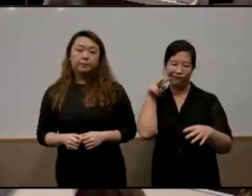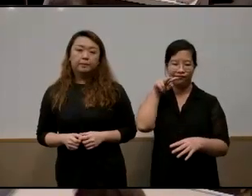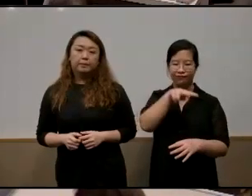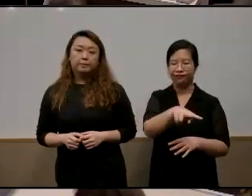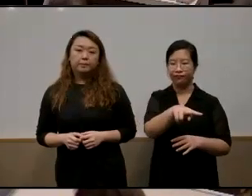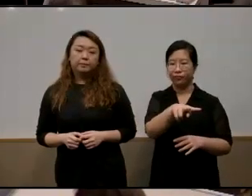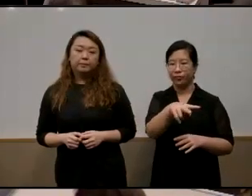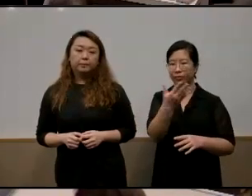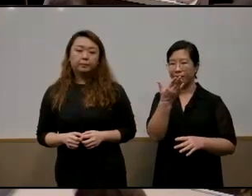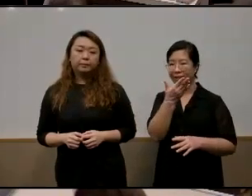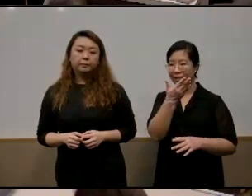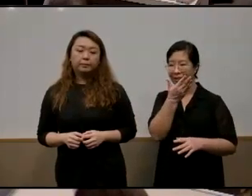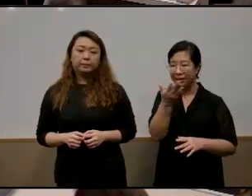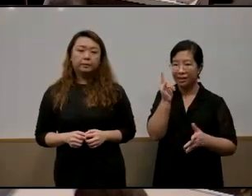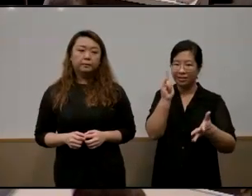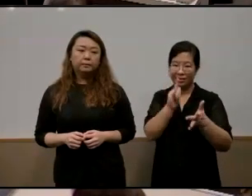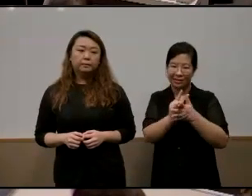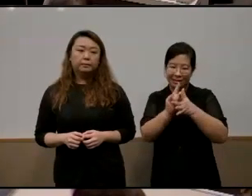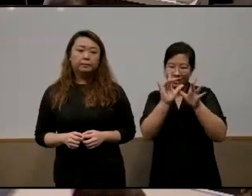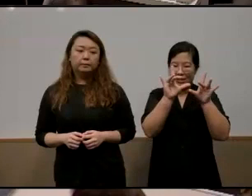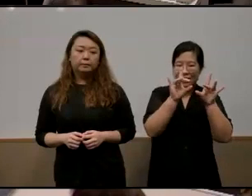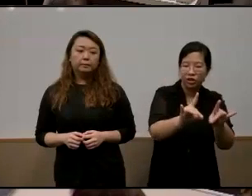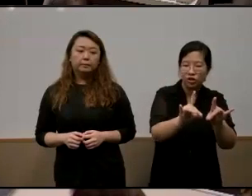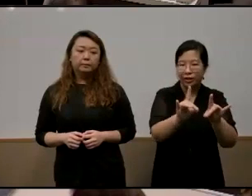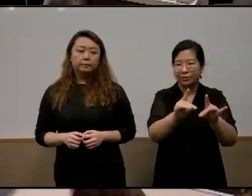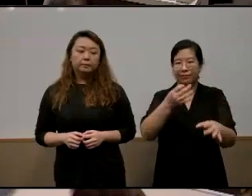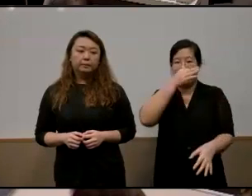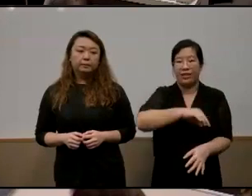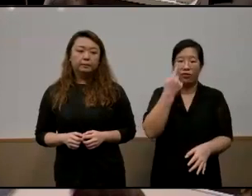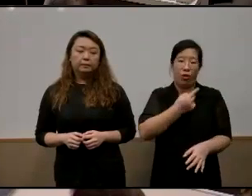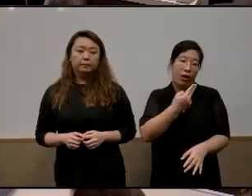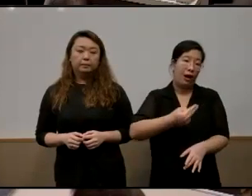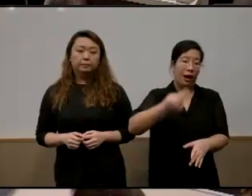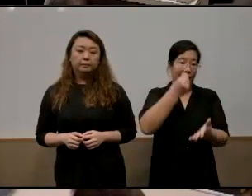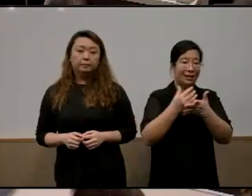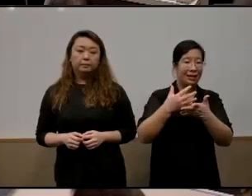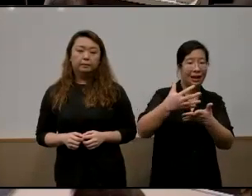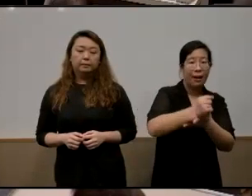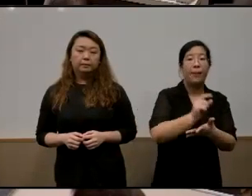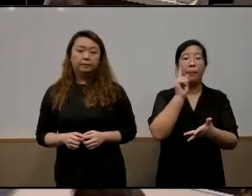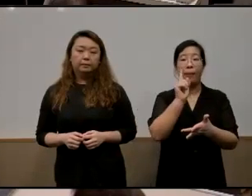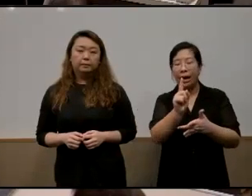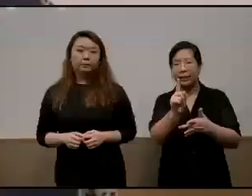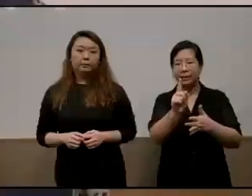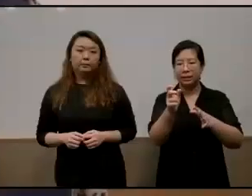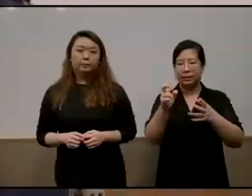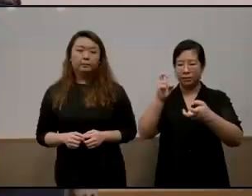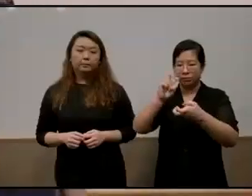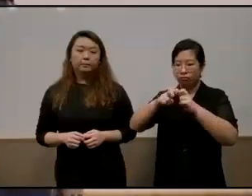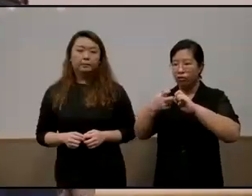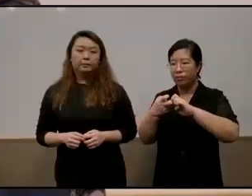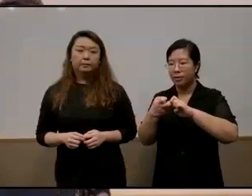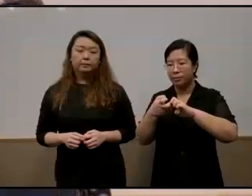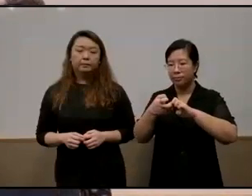things that entrench the benefits of the high income but rather the difficulties of bringing the lower income and the